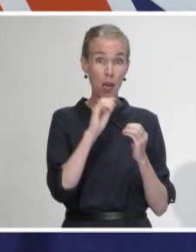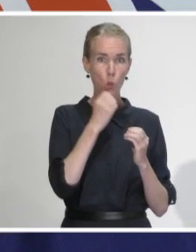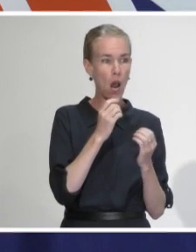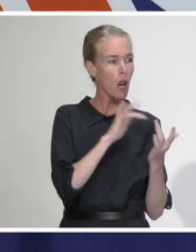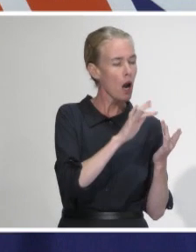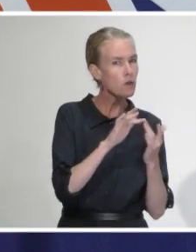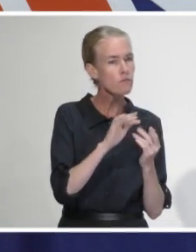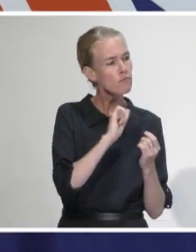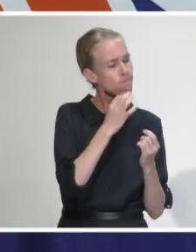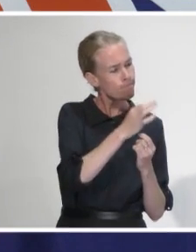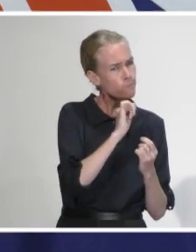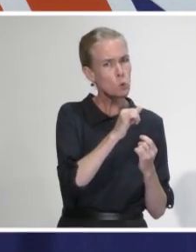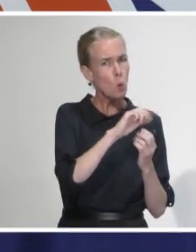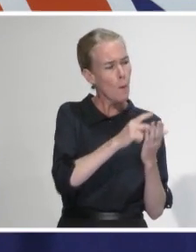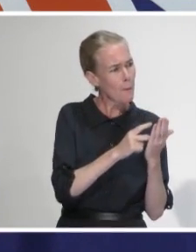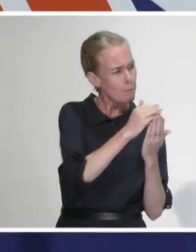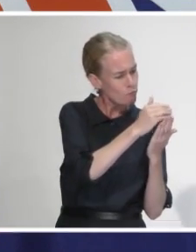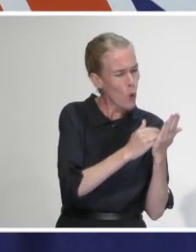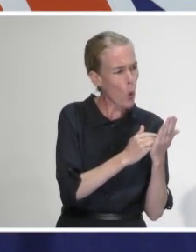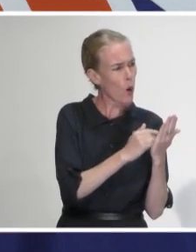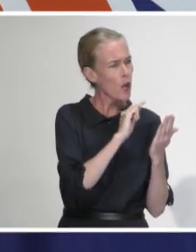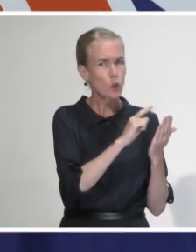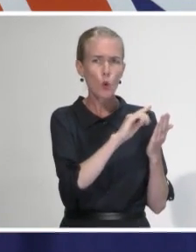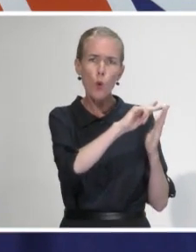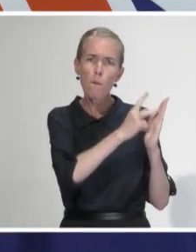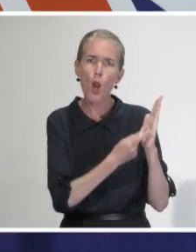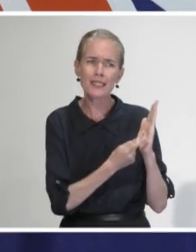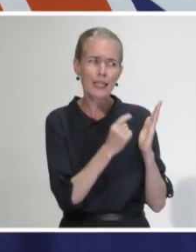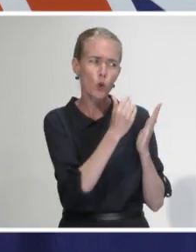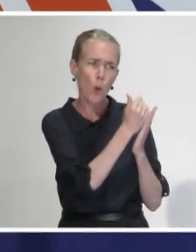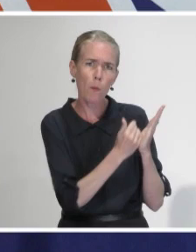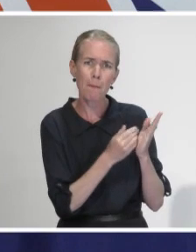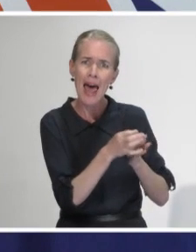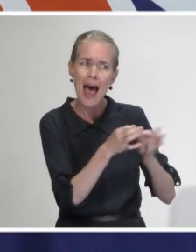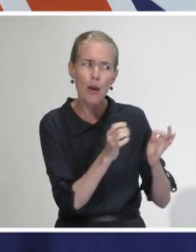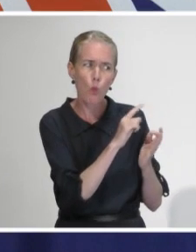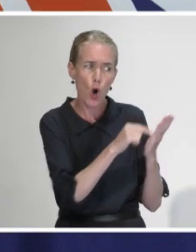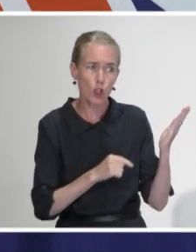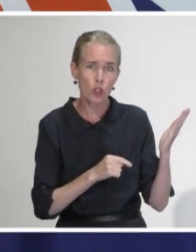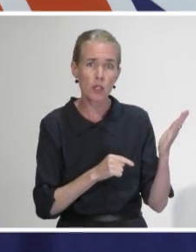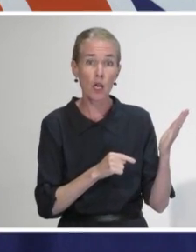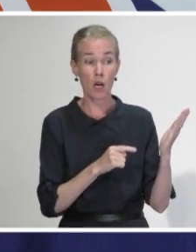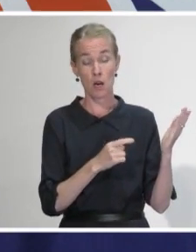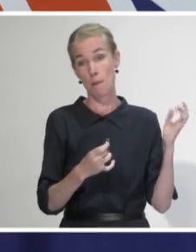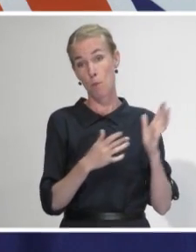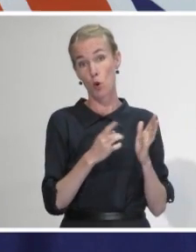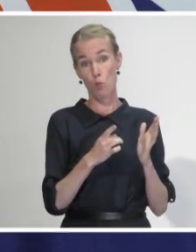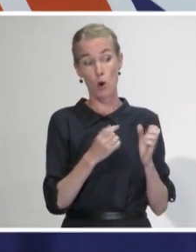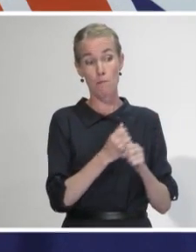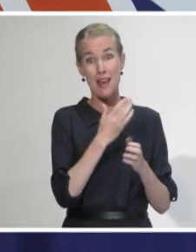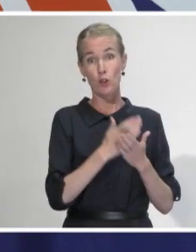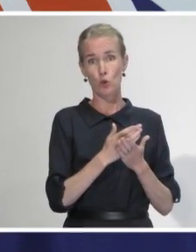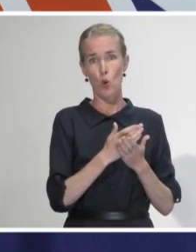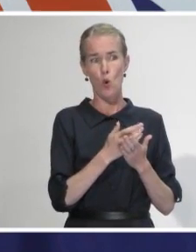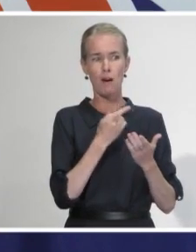plans and procedures to ensure that they are reducing any risk to residents and staff. And this will